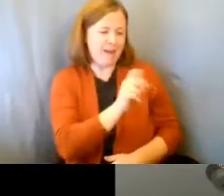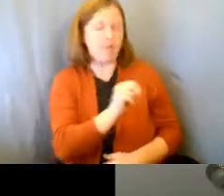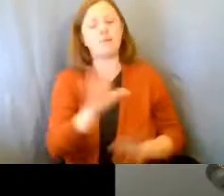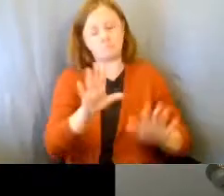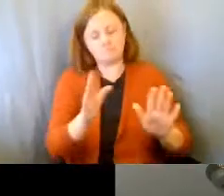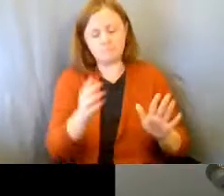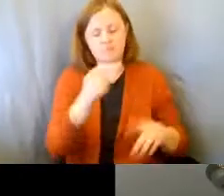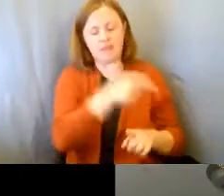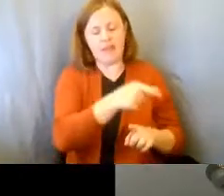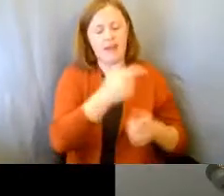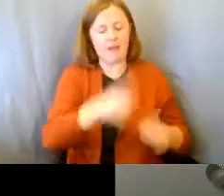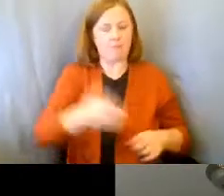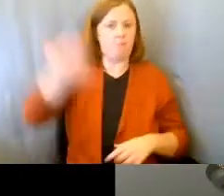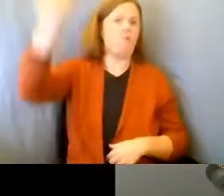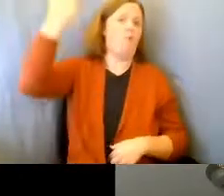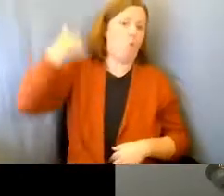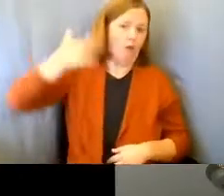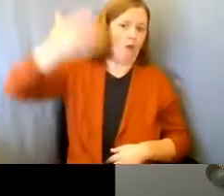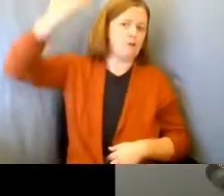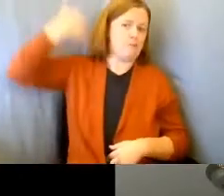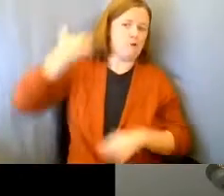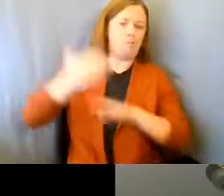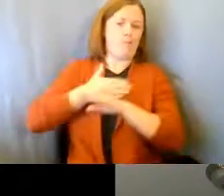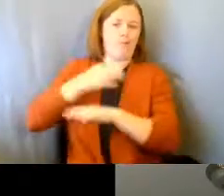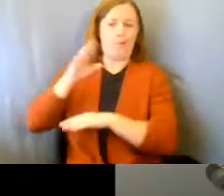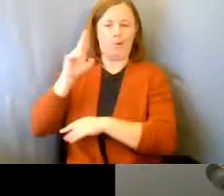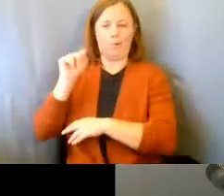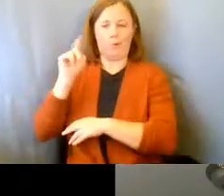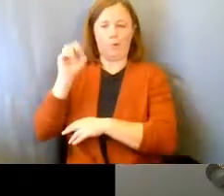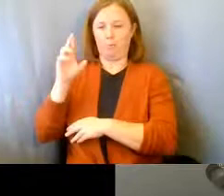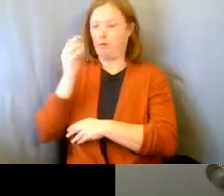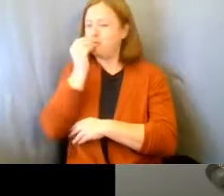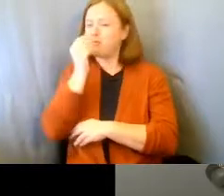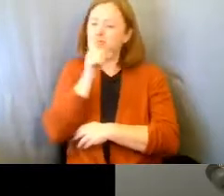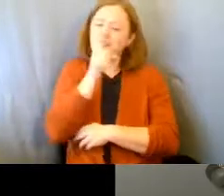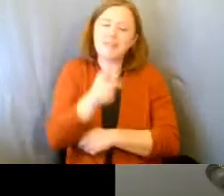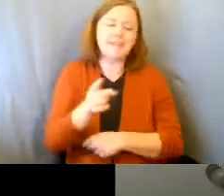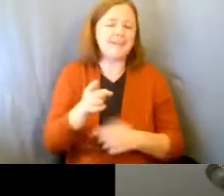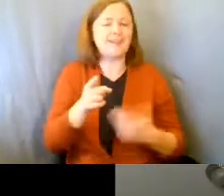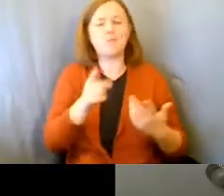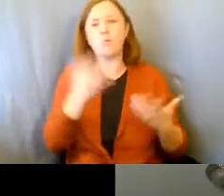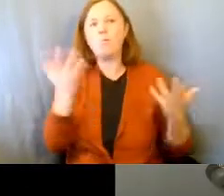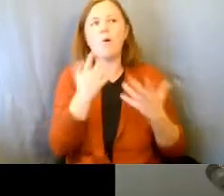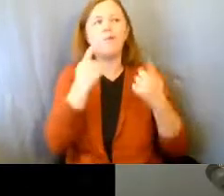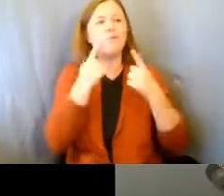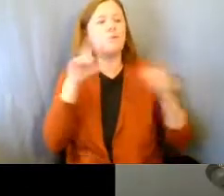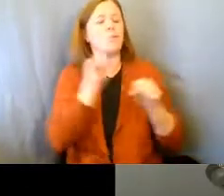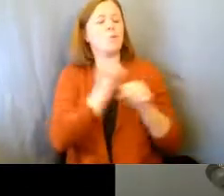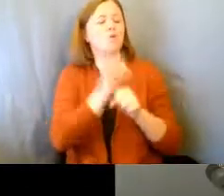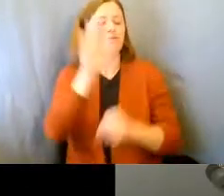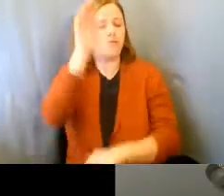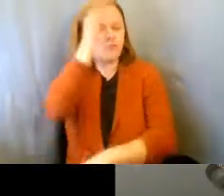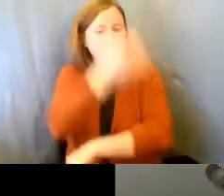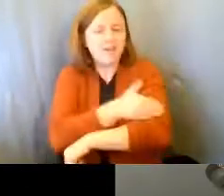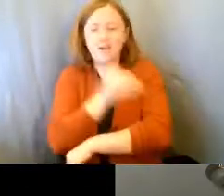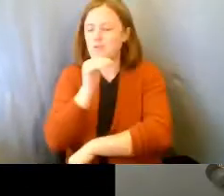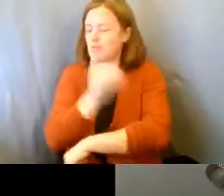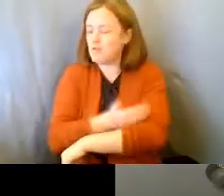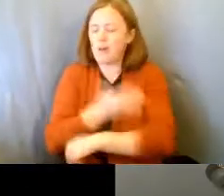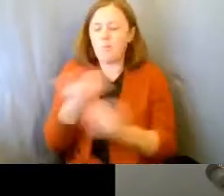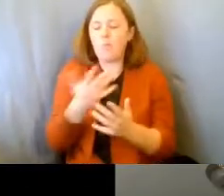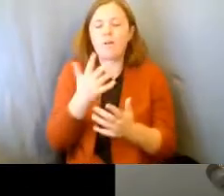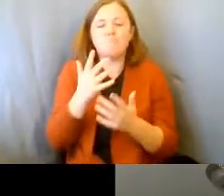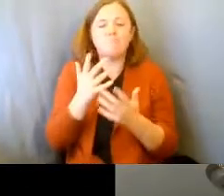Uber Eats or any of those programs started in. So it's about really looking at what works for your son or daughter and what doesn't.